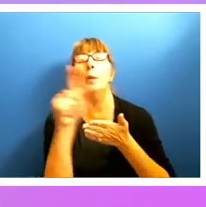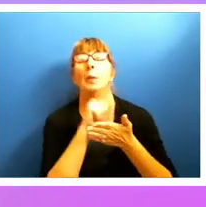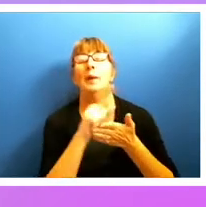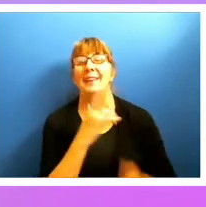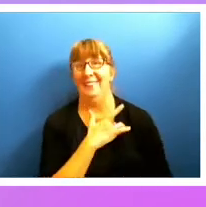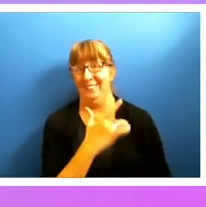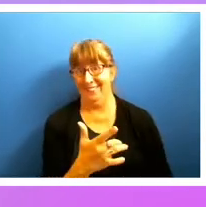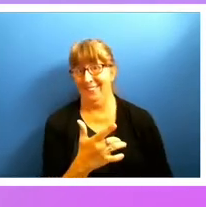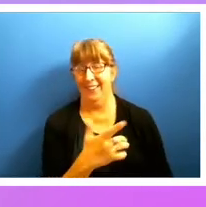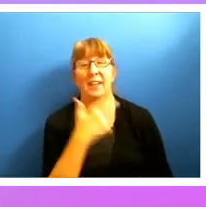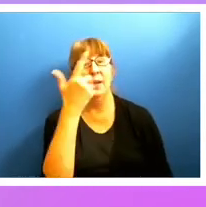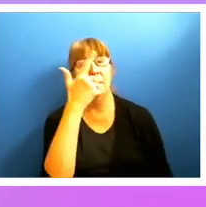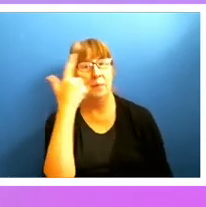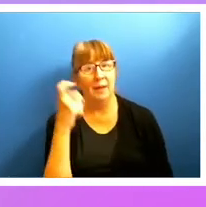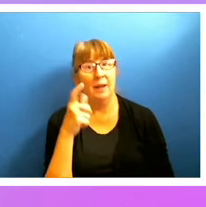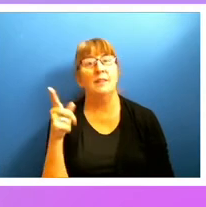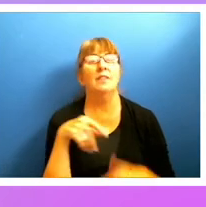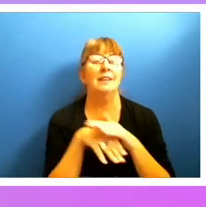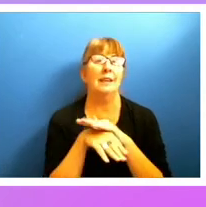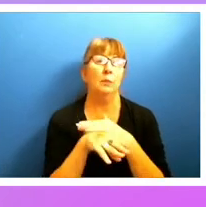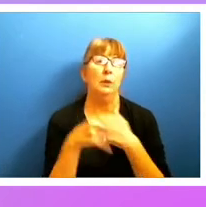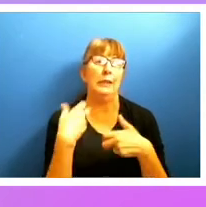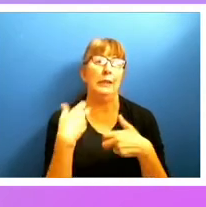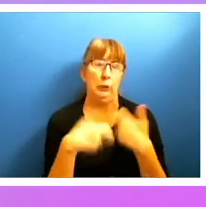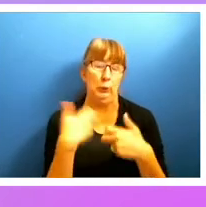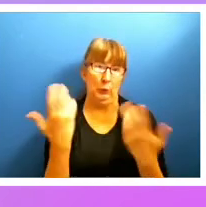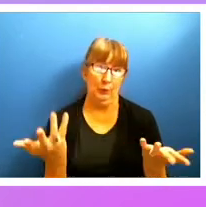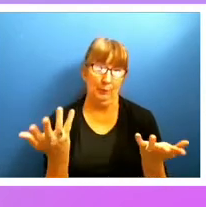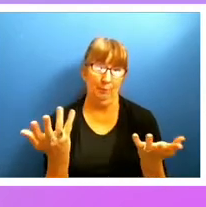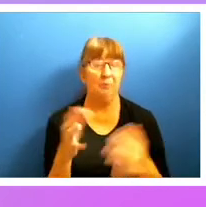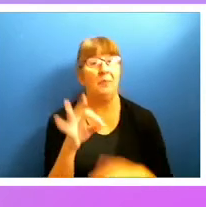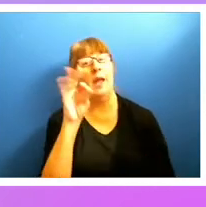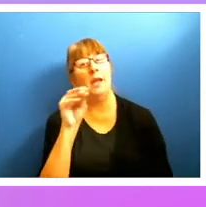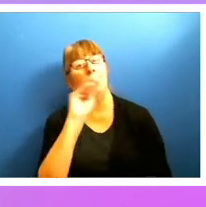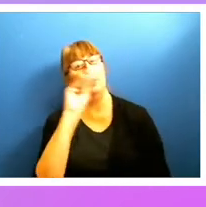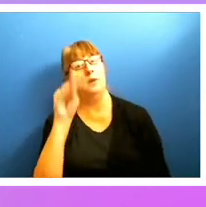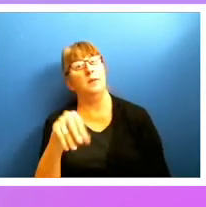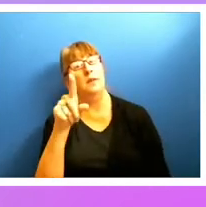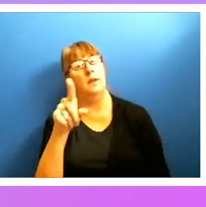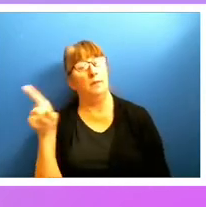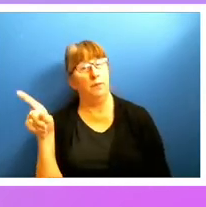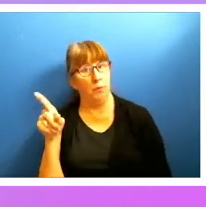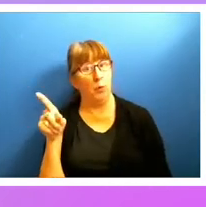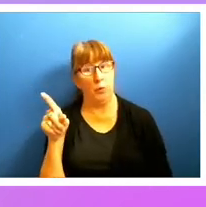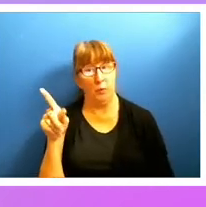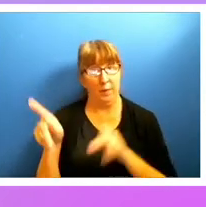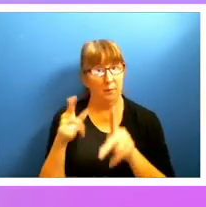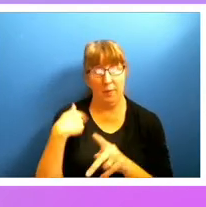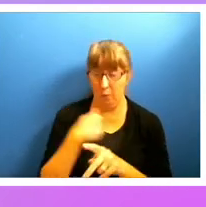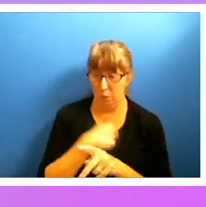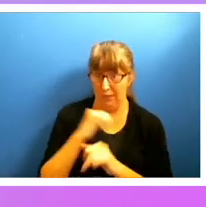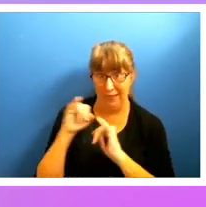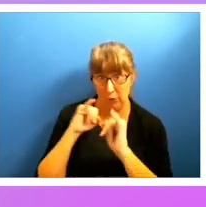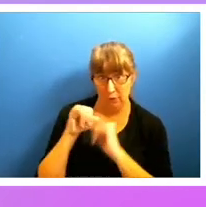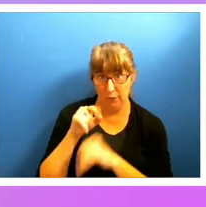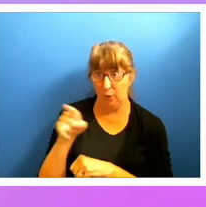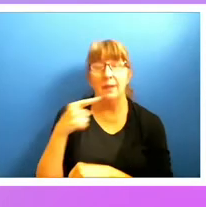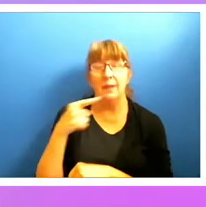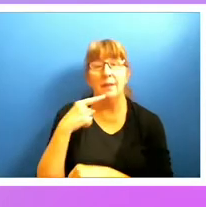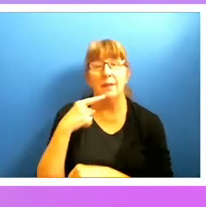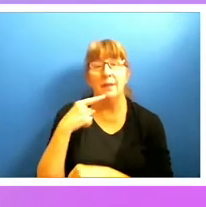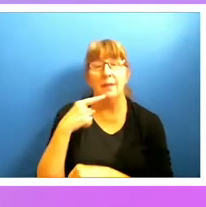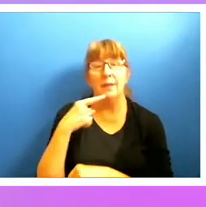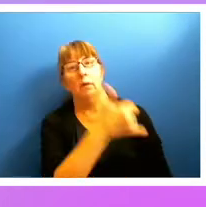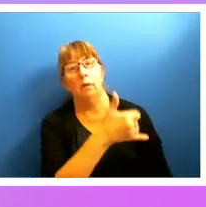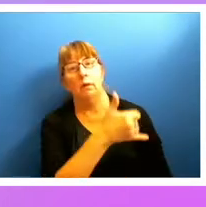average because of accessibility issues. Ninety percent of those interviewees that we talked to said that they call multiple times